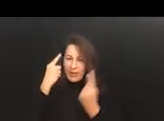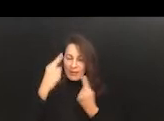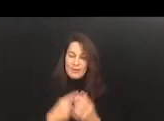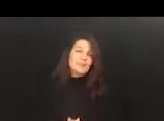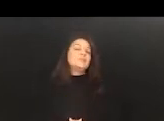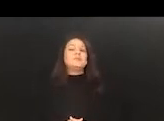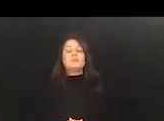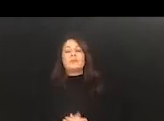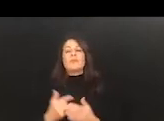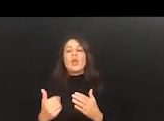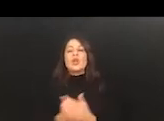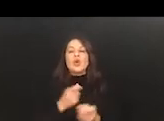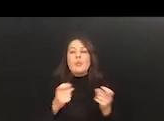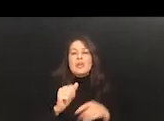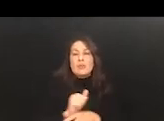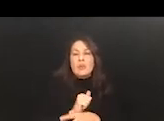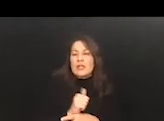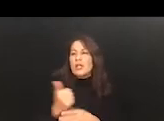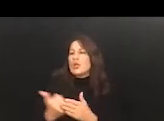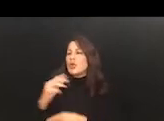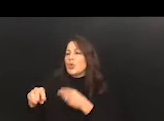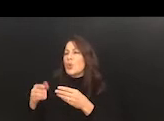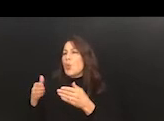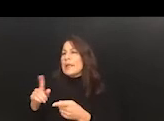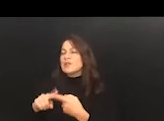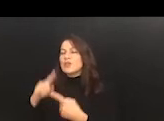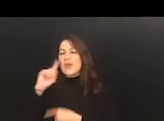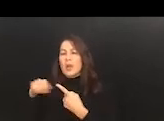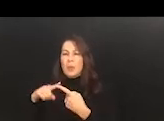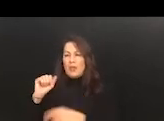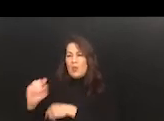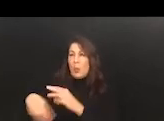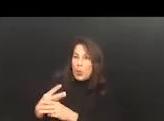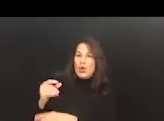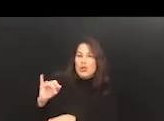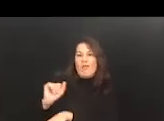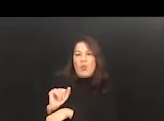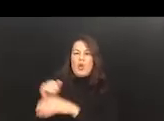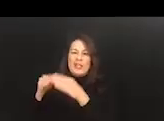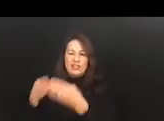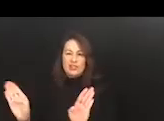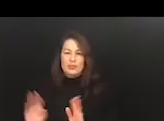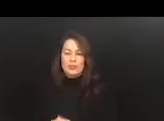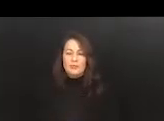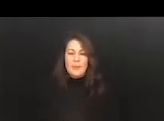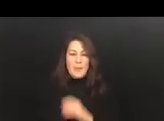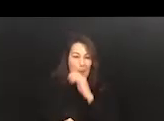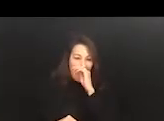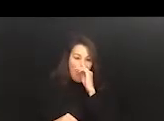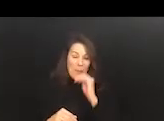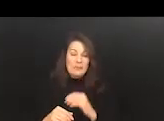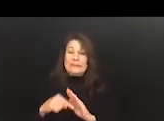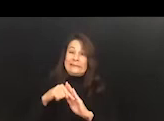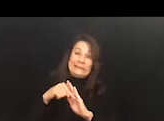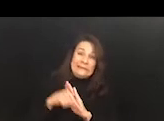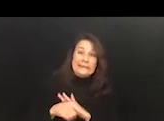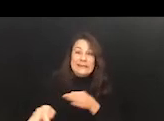new ways to think about the world of work in general? I don't have enough time to sort of get into this sort of minutia